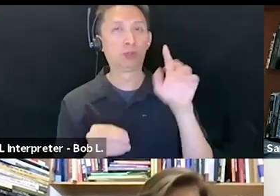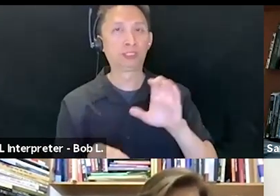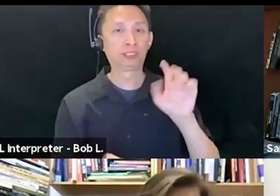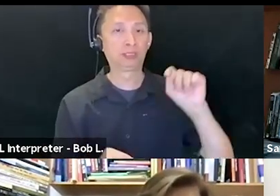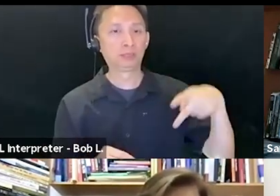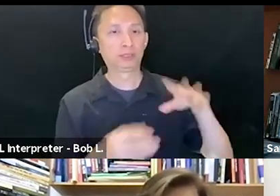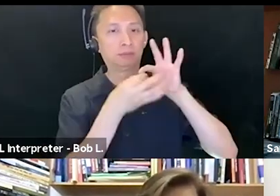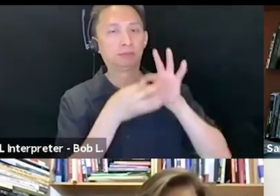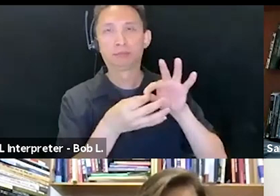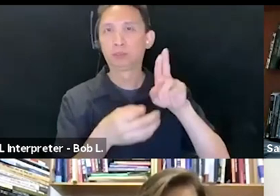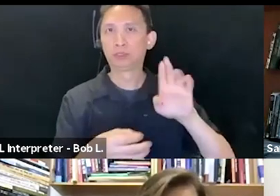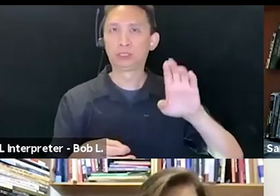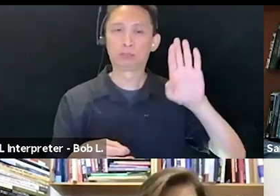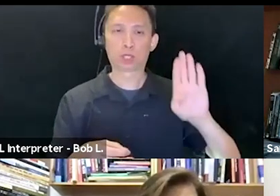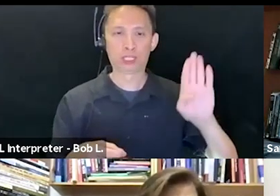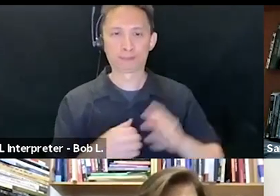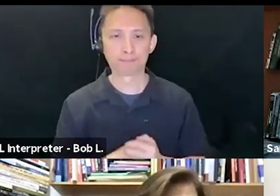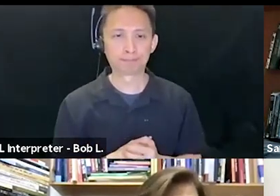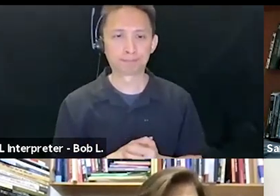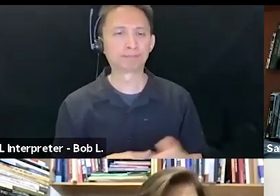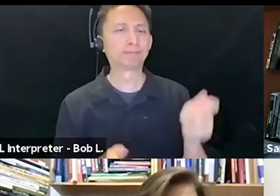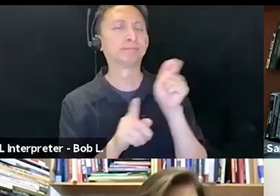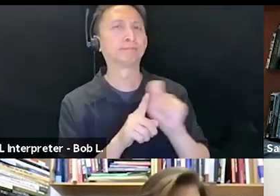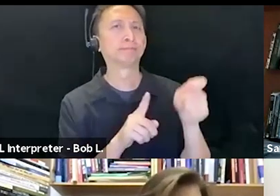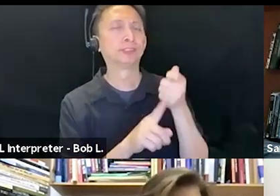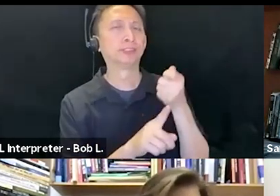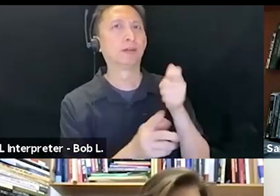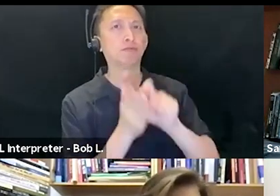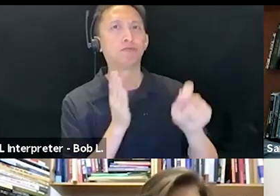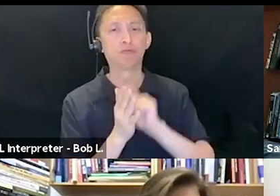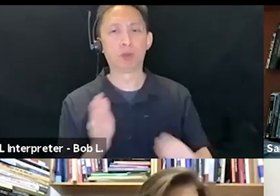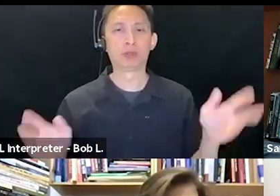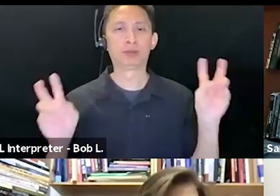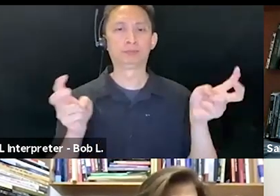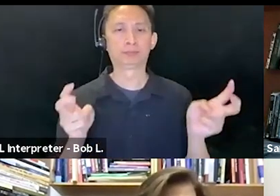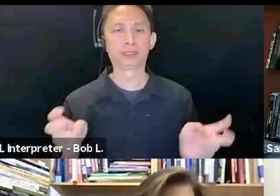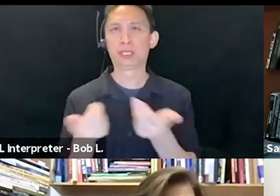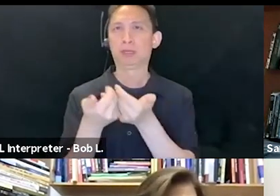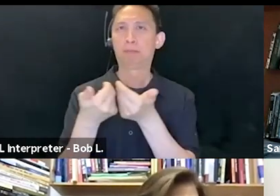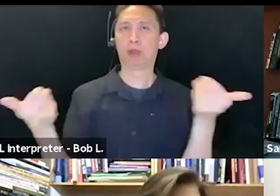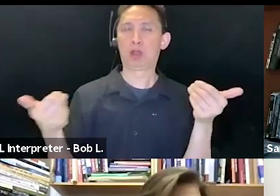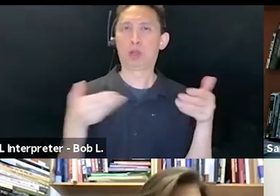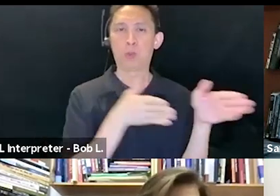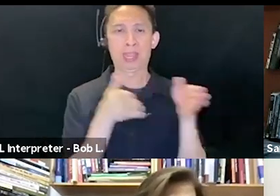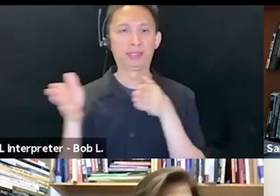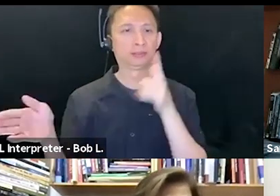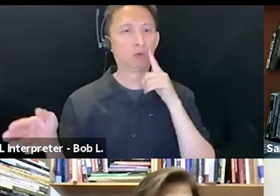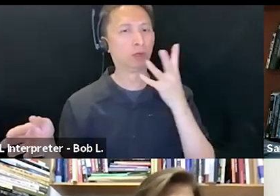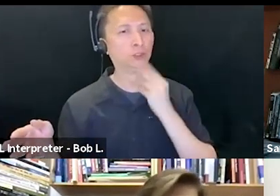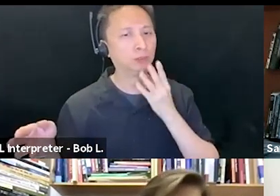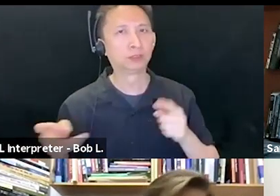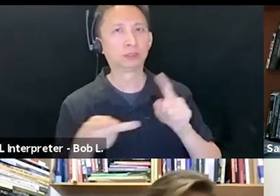include Parting Ways, Jewishness and the Critique of Zionism in 2012, Dispossession, the Performative in the